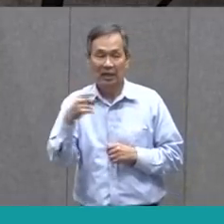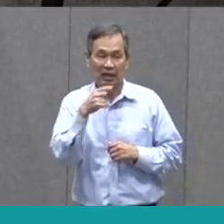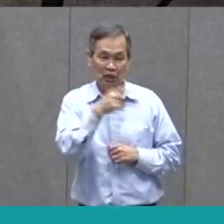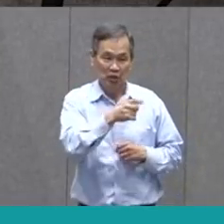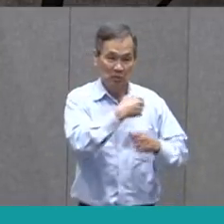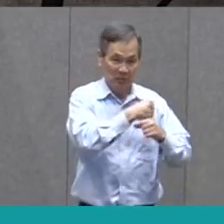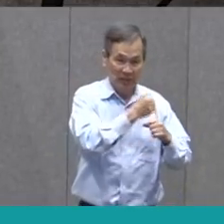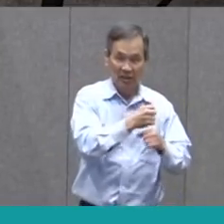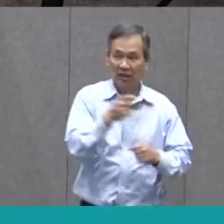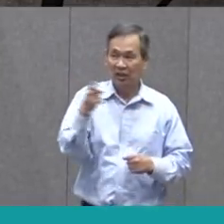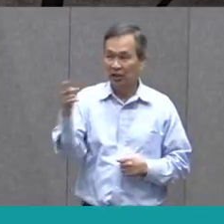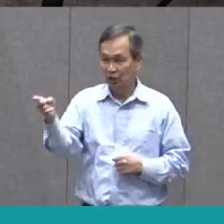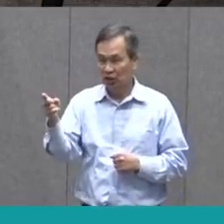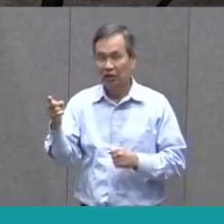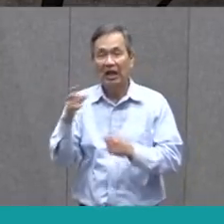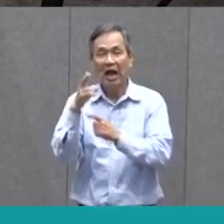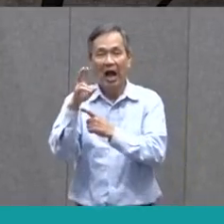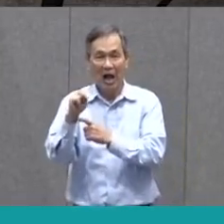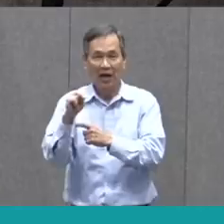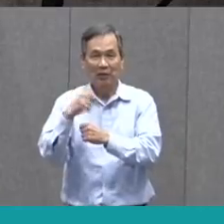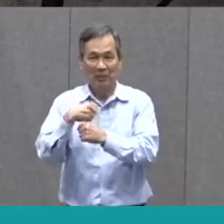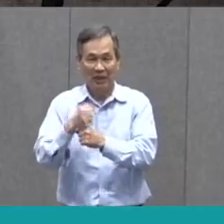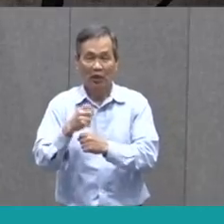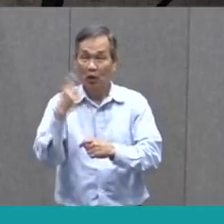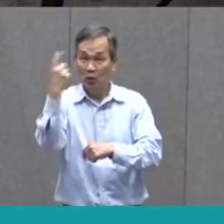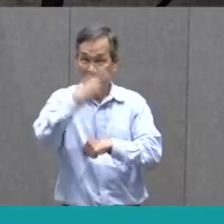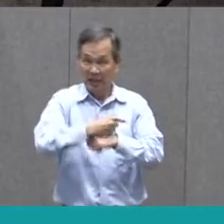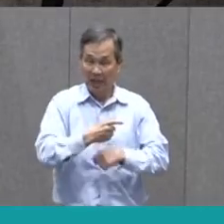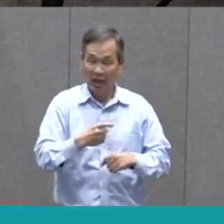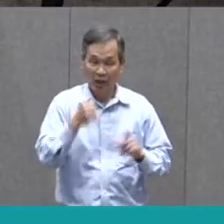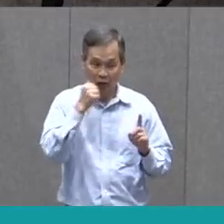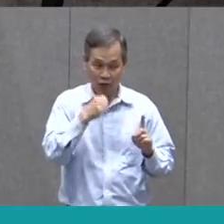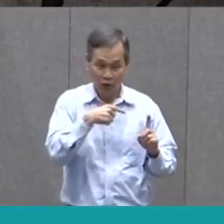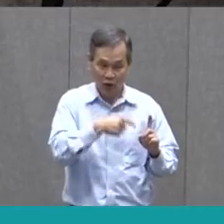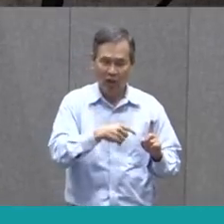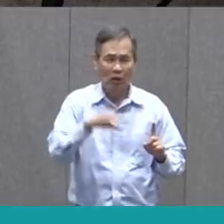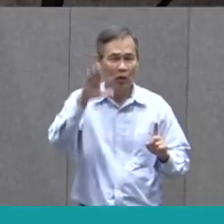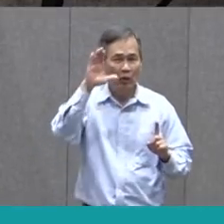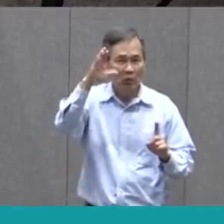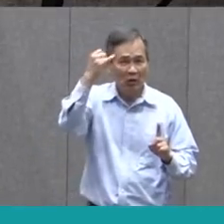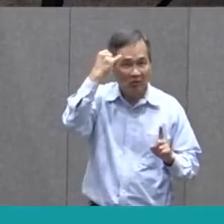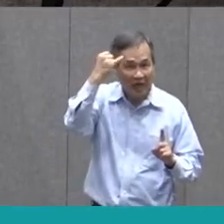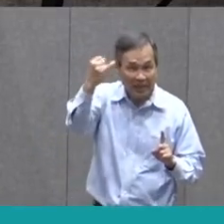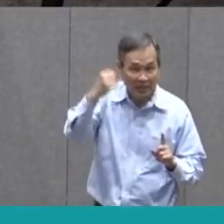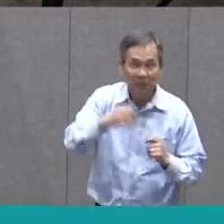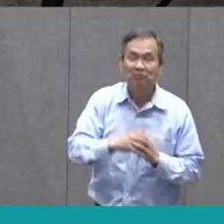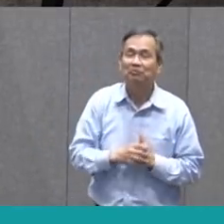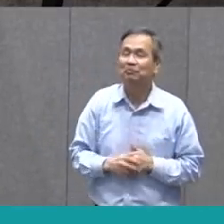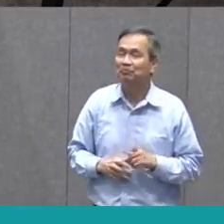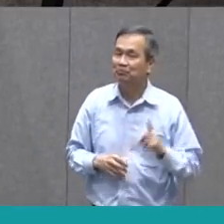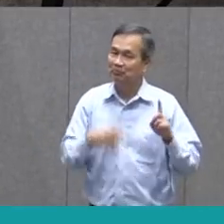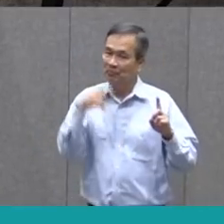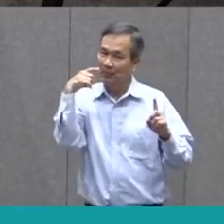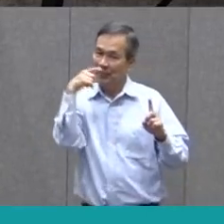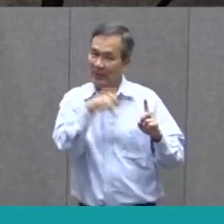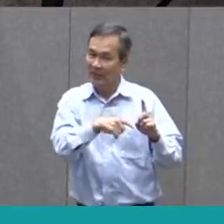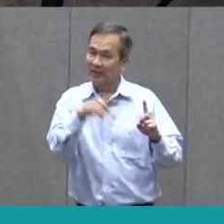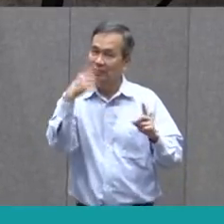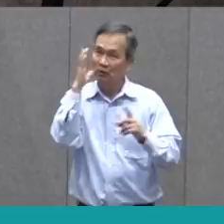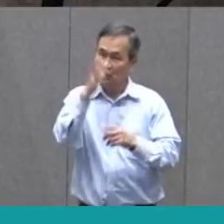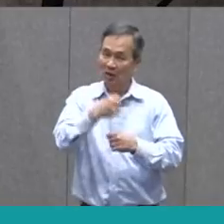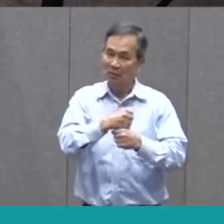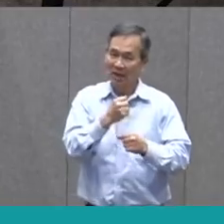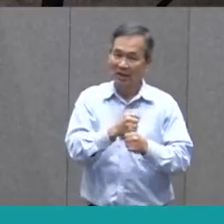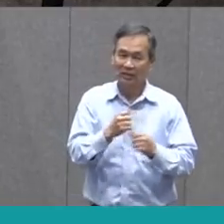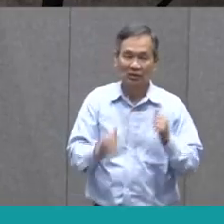things. One day the girl has a wonderful idea. She is going to make